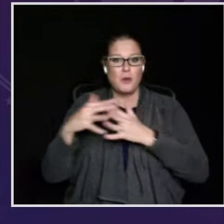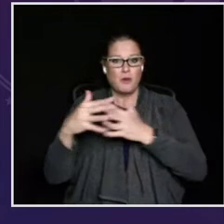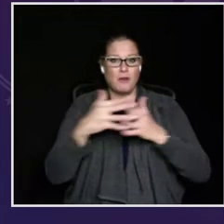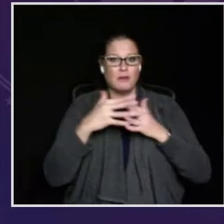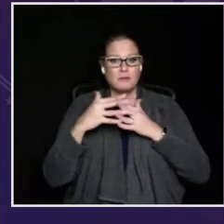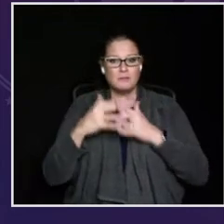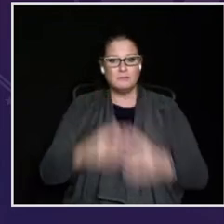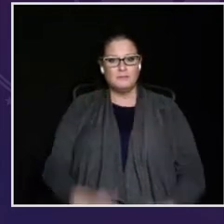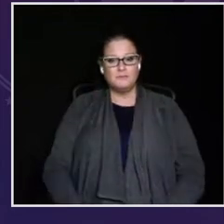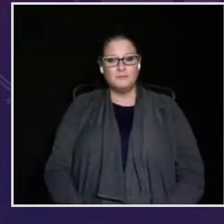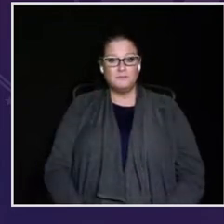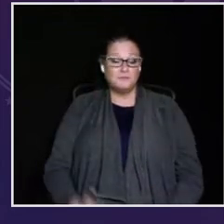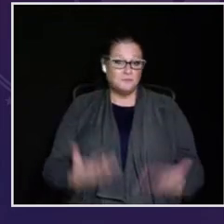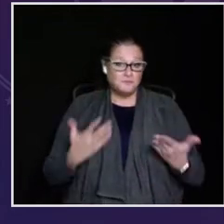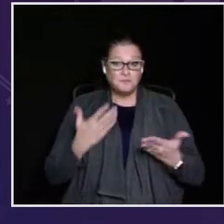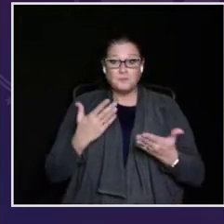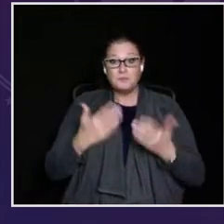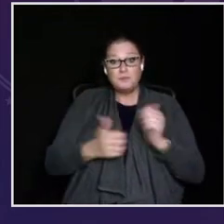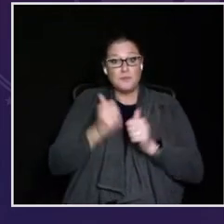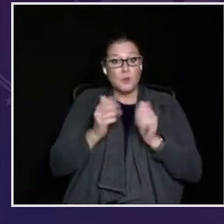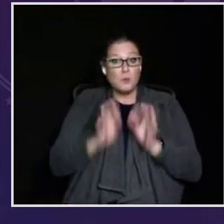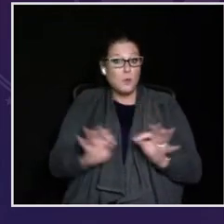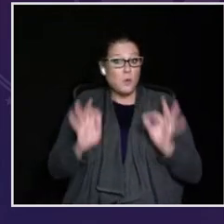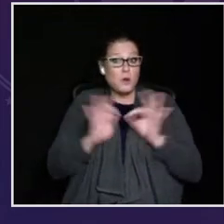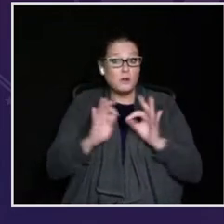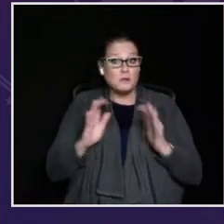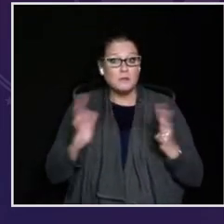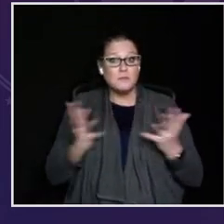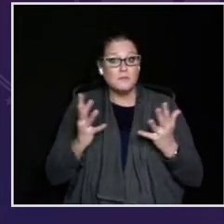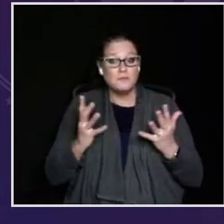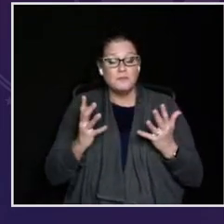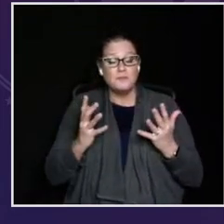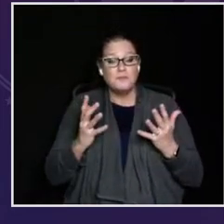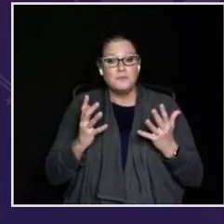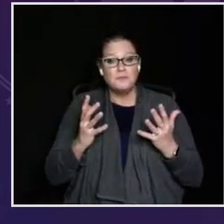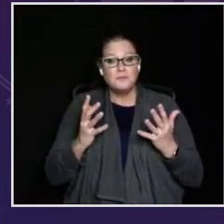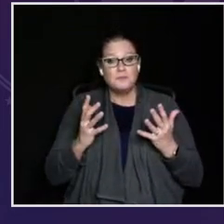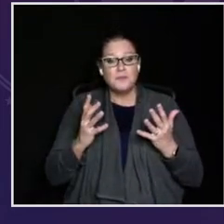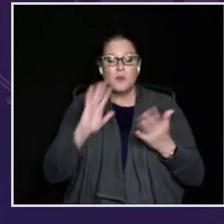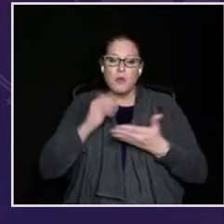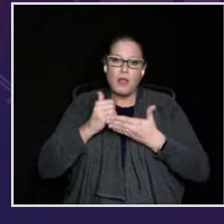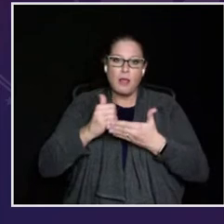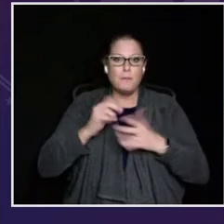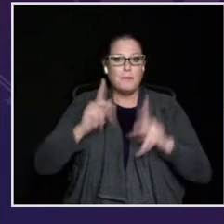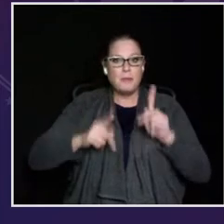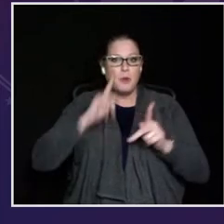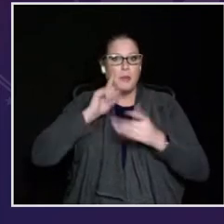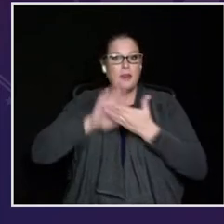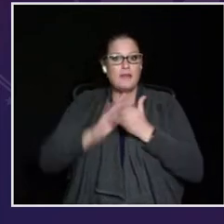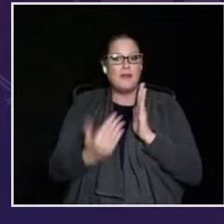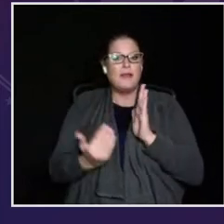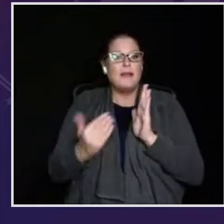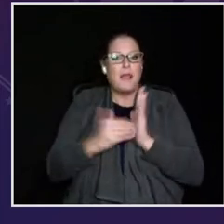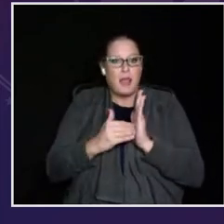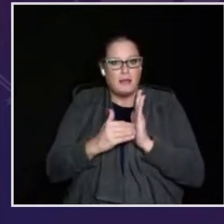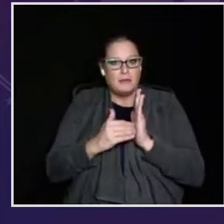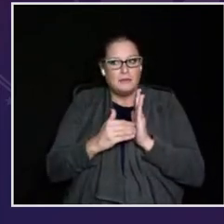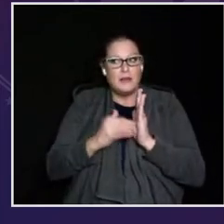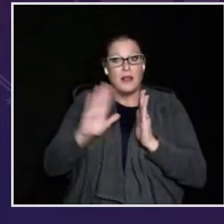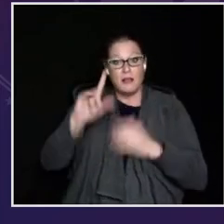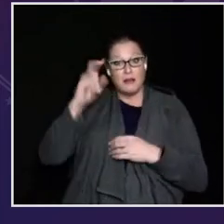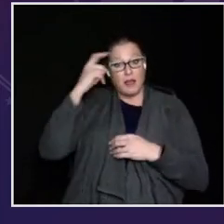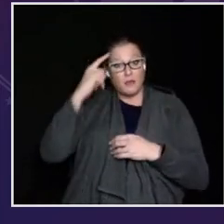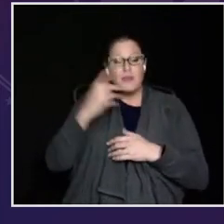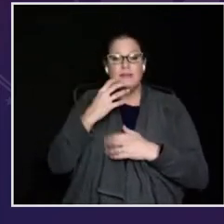launch new opportunities in hometowns across America. But perhaps, most importantly of all,